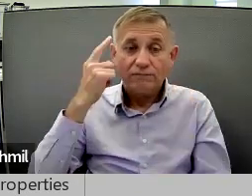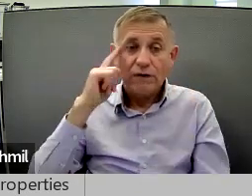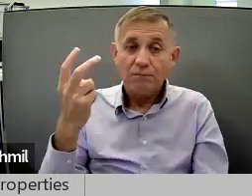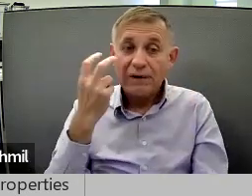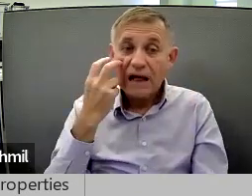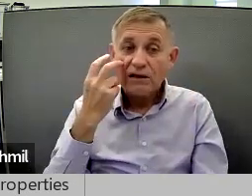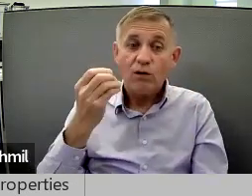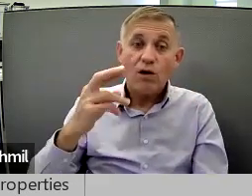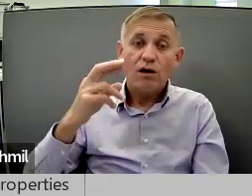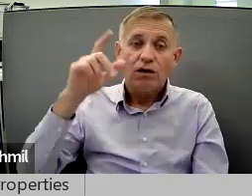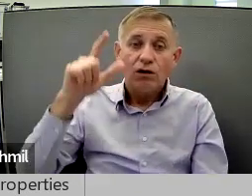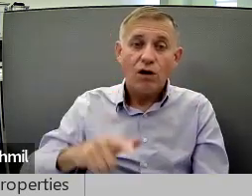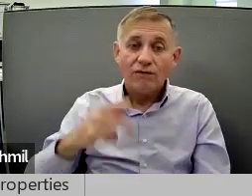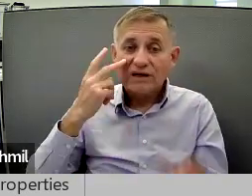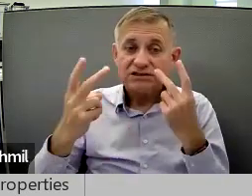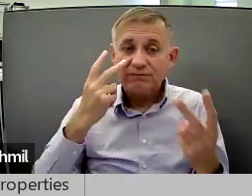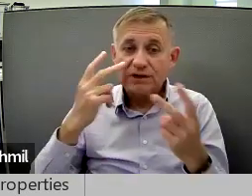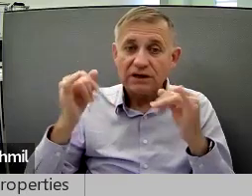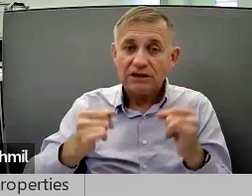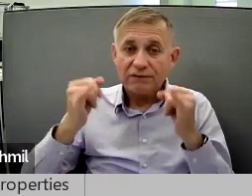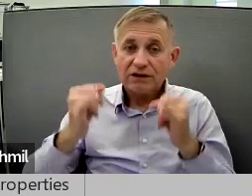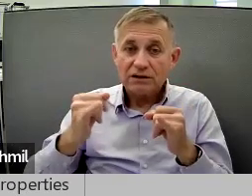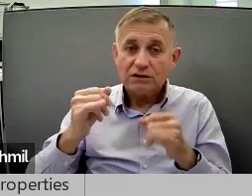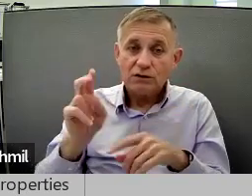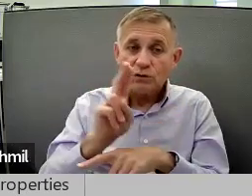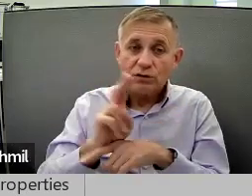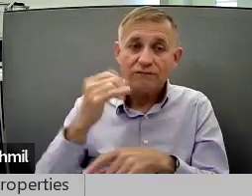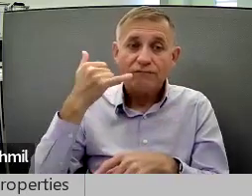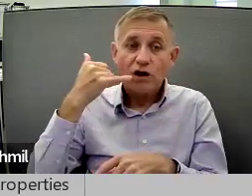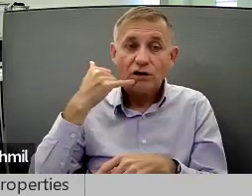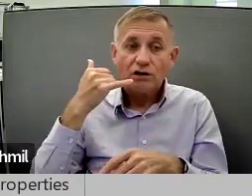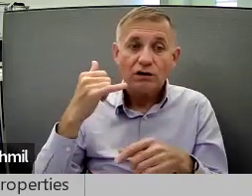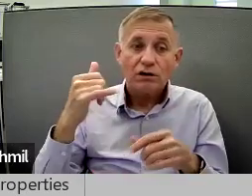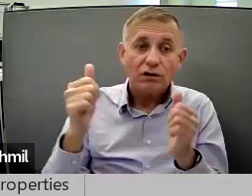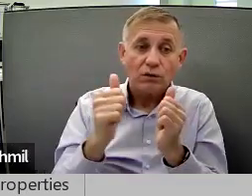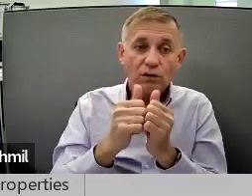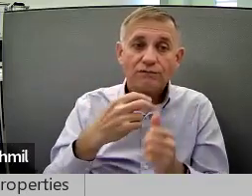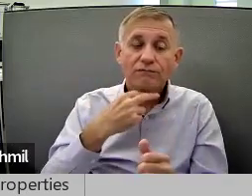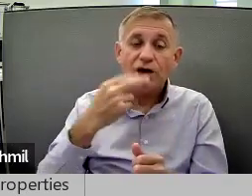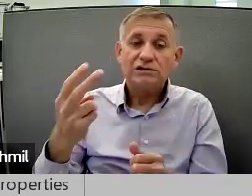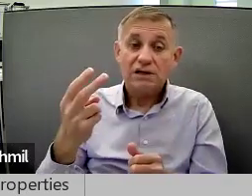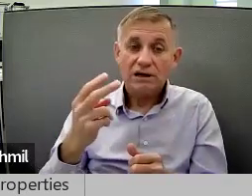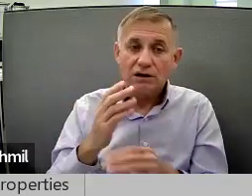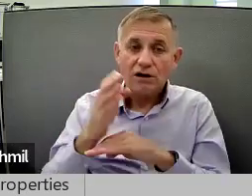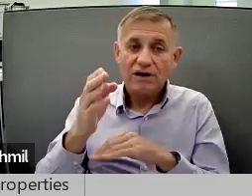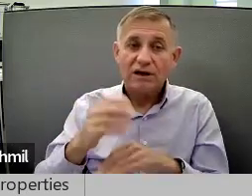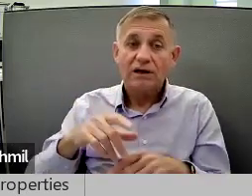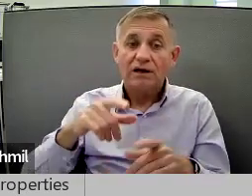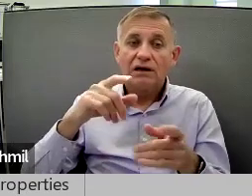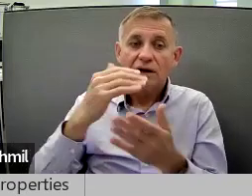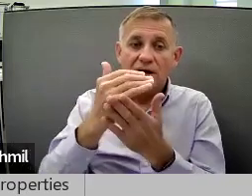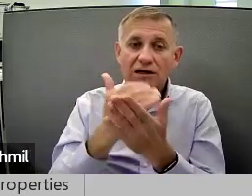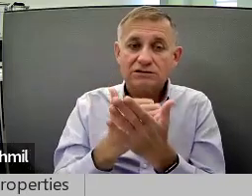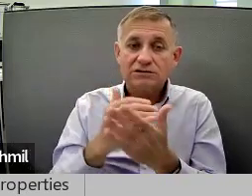offer tutoring for blind or low-vision individuals using iPhones with voiceover.